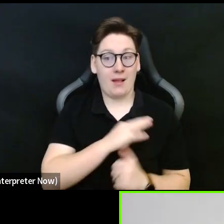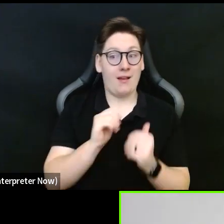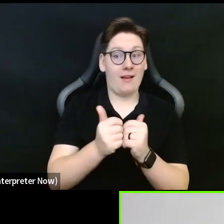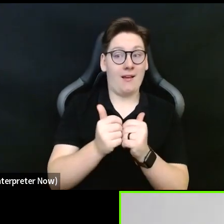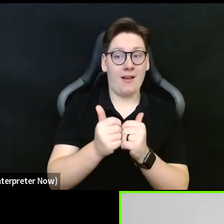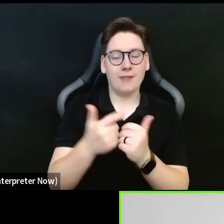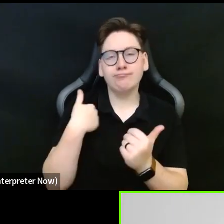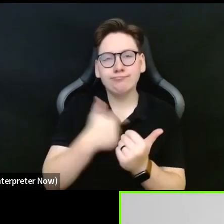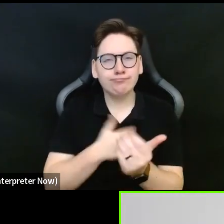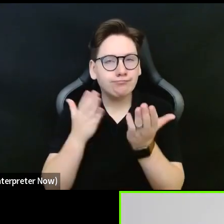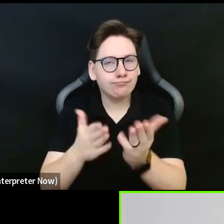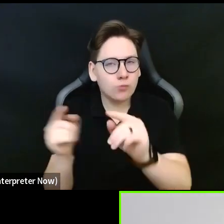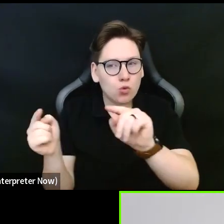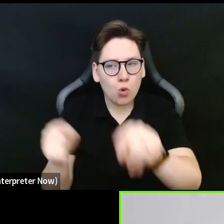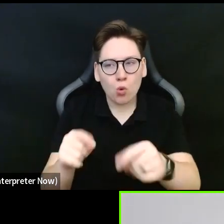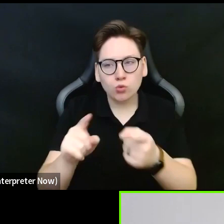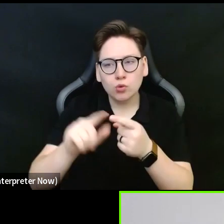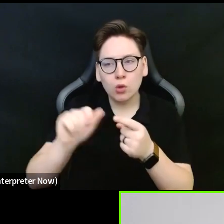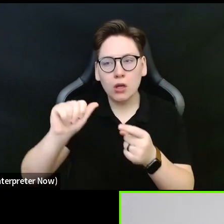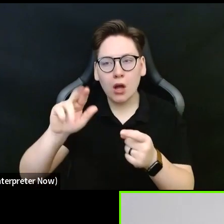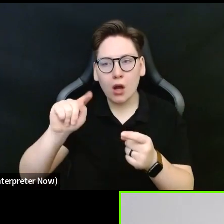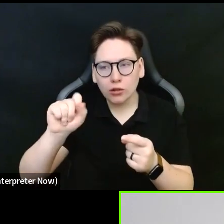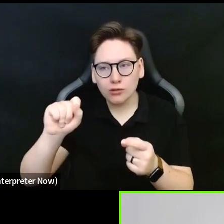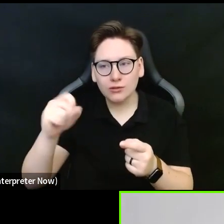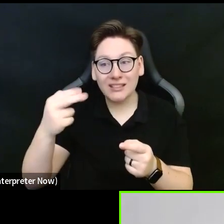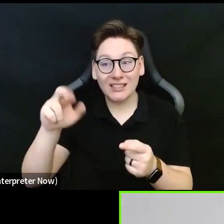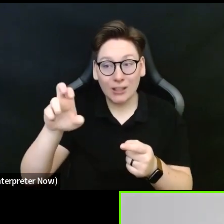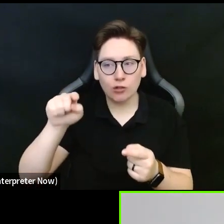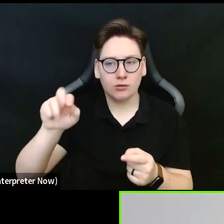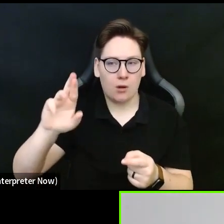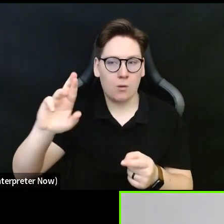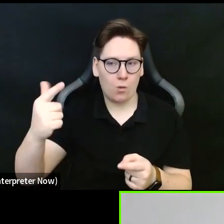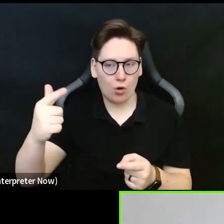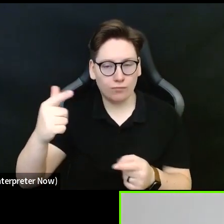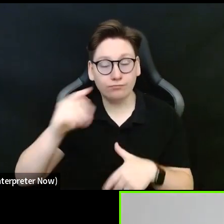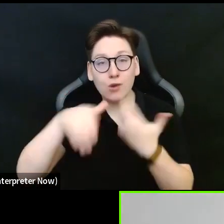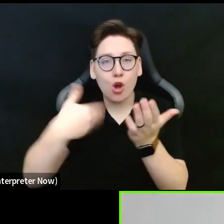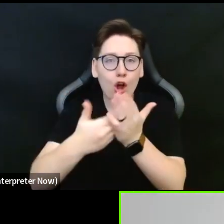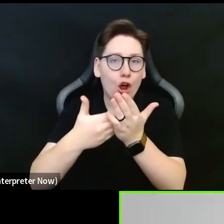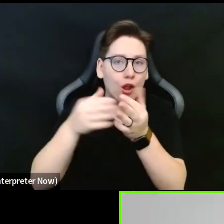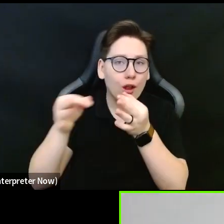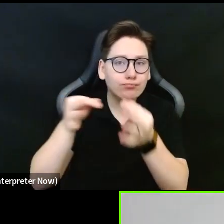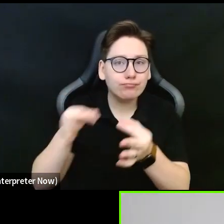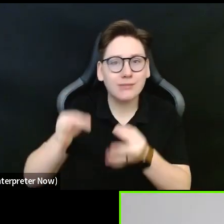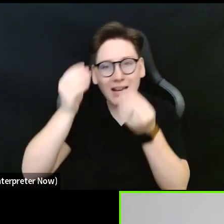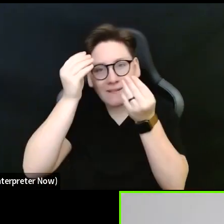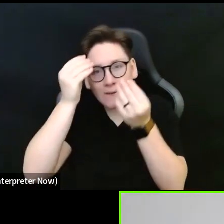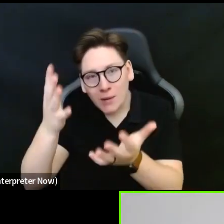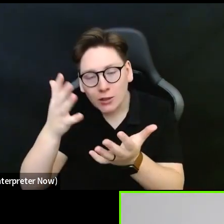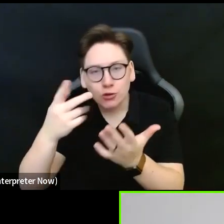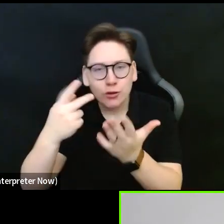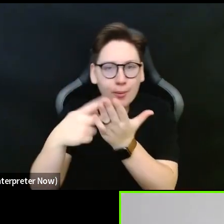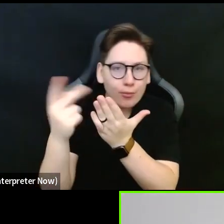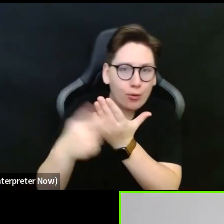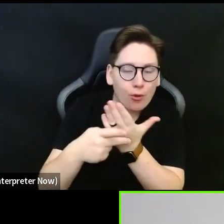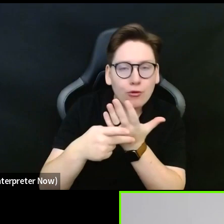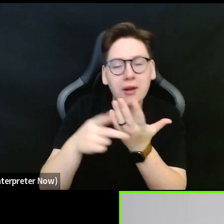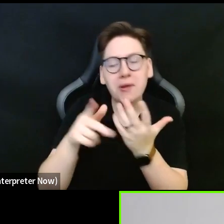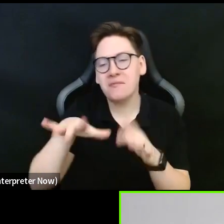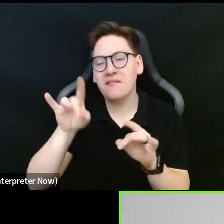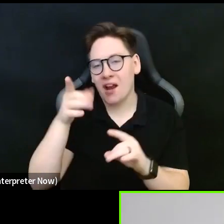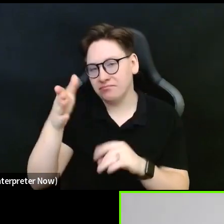recommend folks visit artshere.org. All the information about the arts here program can be found on the website.